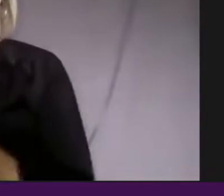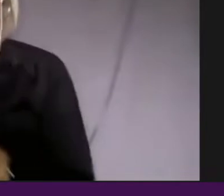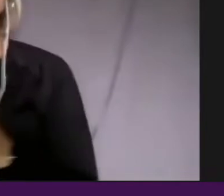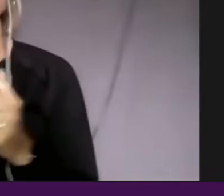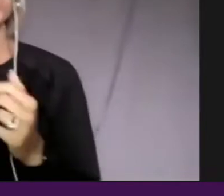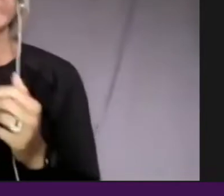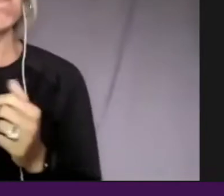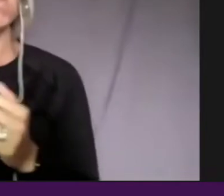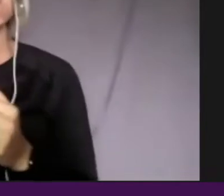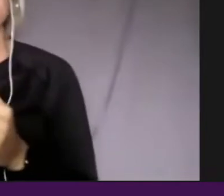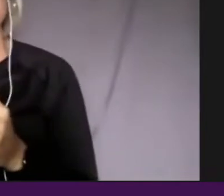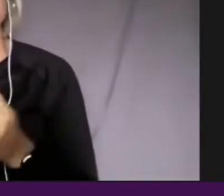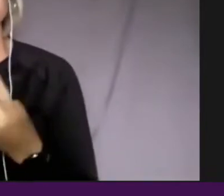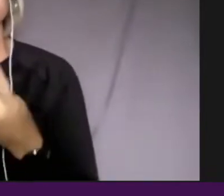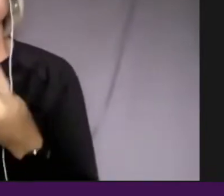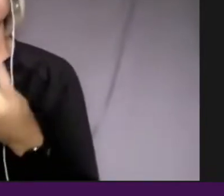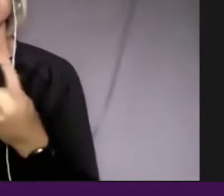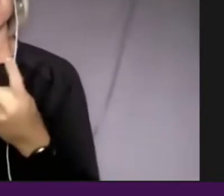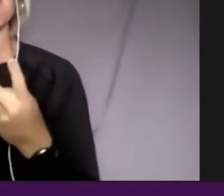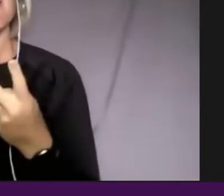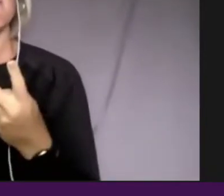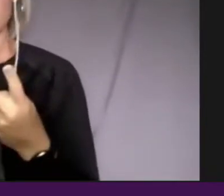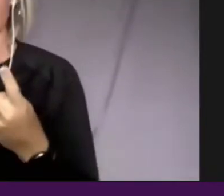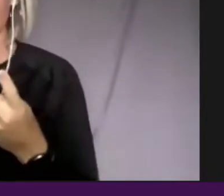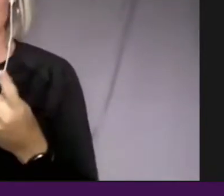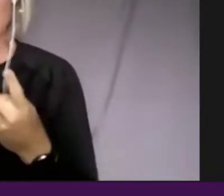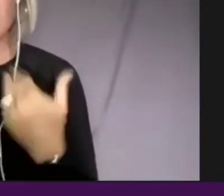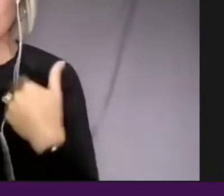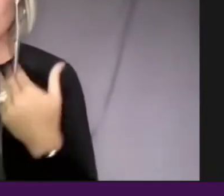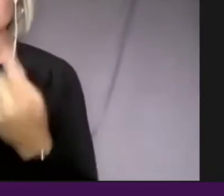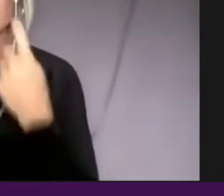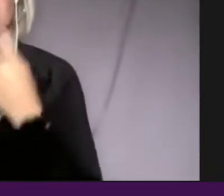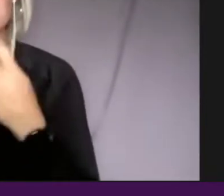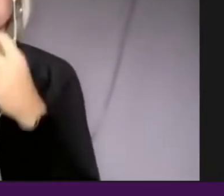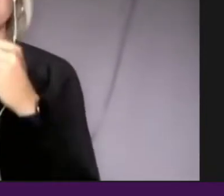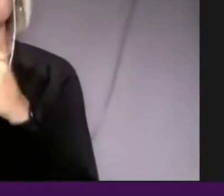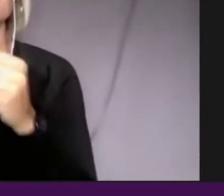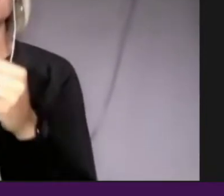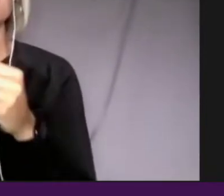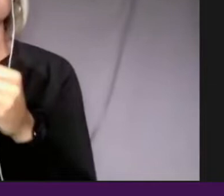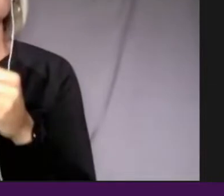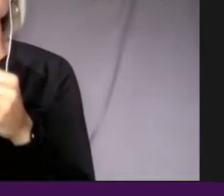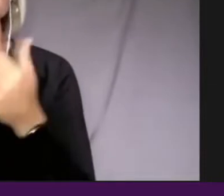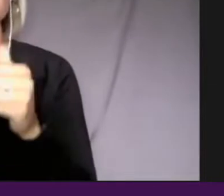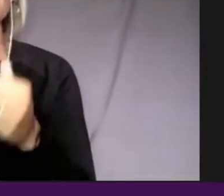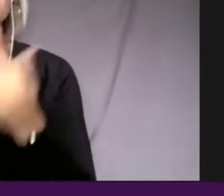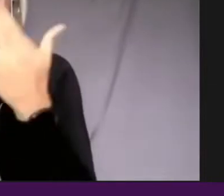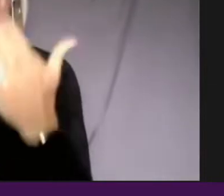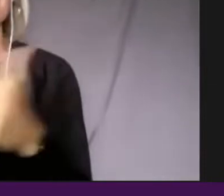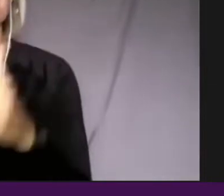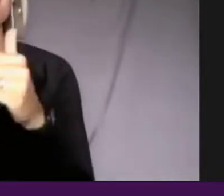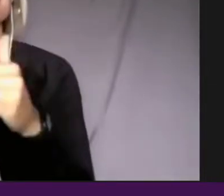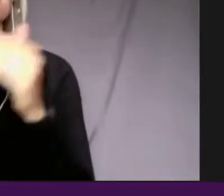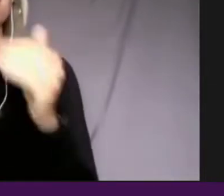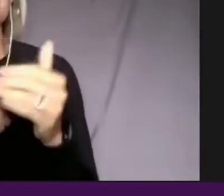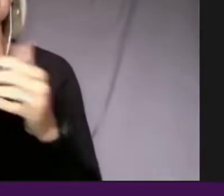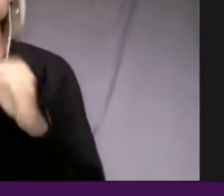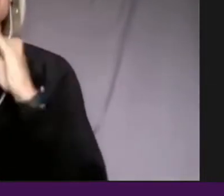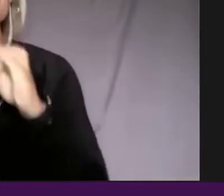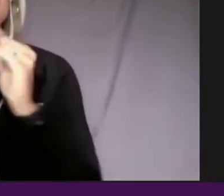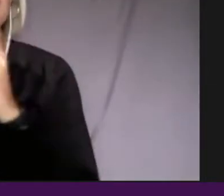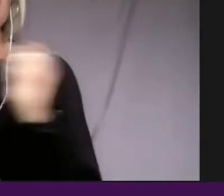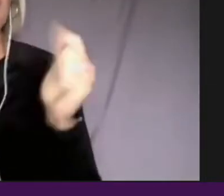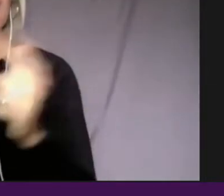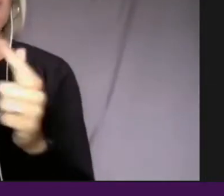sharing with us. If you guys, anybody has questions, please add them in the chat. We'll try to bring them up at the end of my, uh, interviews with all of the different